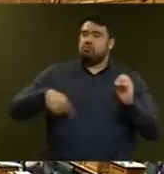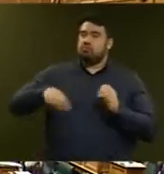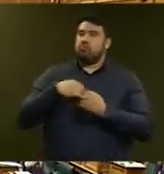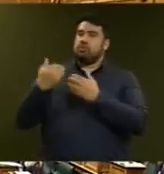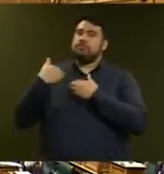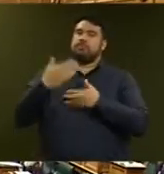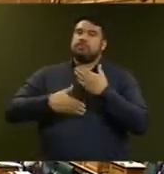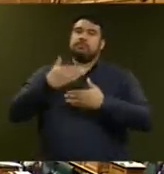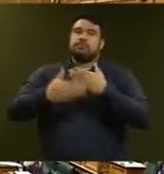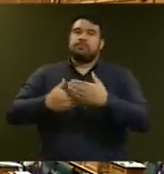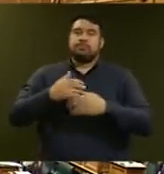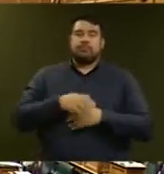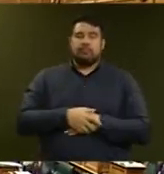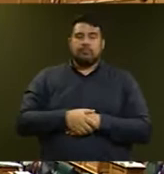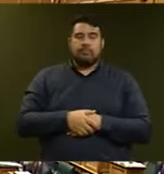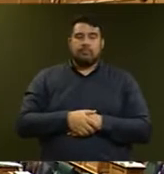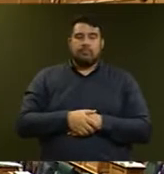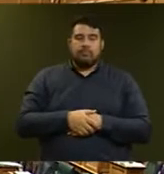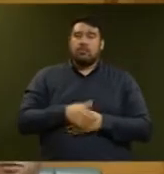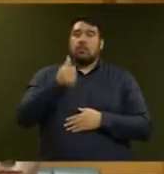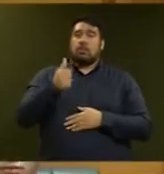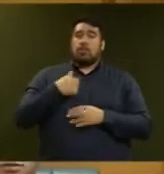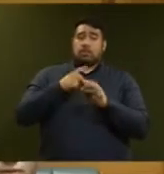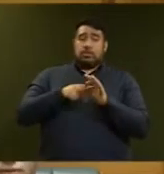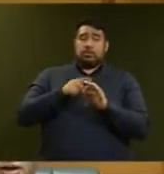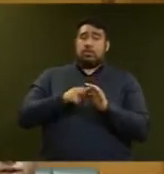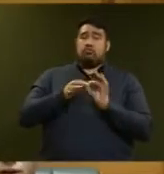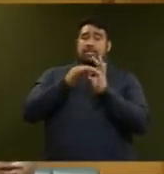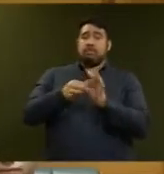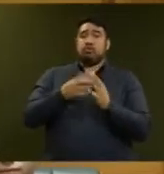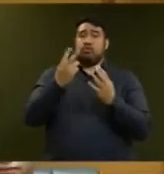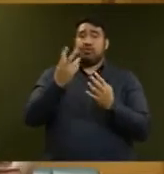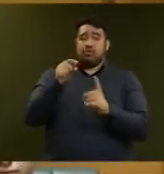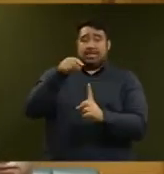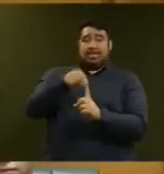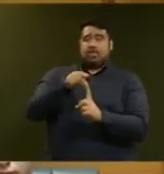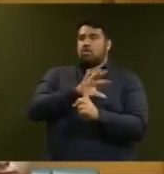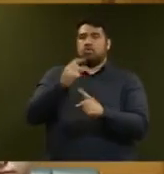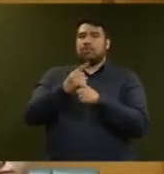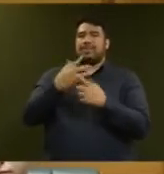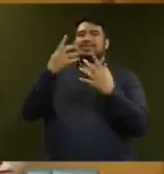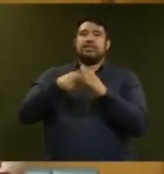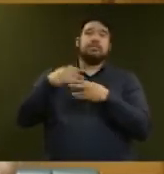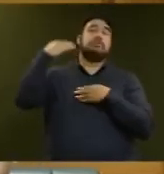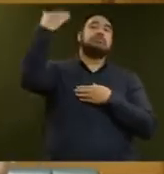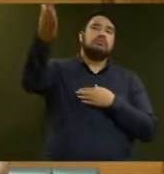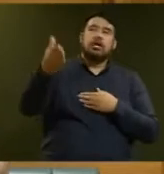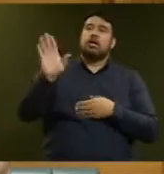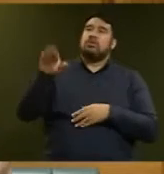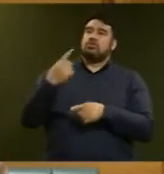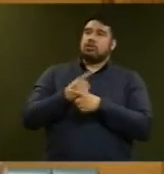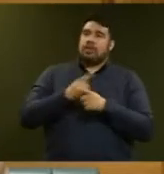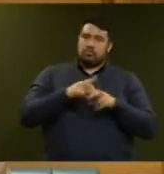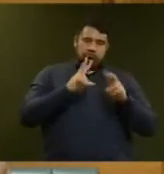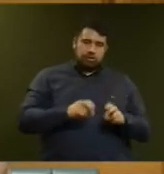My question was about reaching to 2020, not in 10 years. So what is the percentage growth of R&D